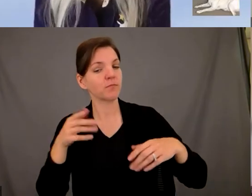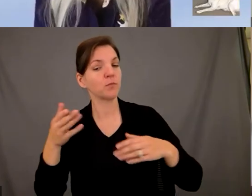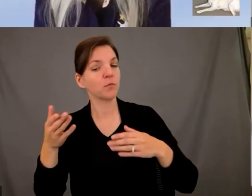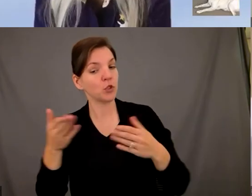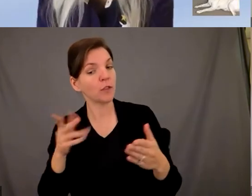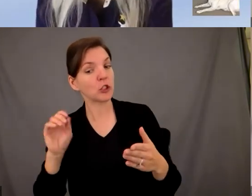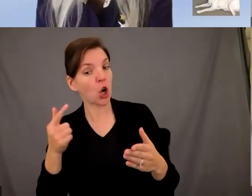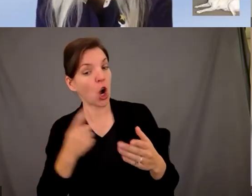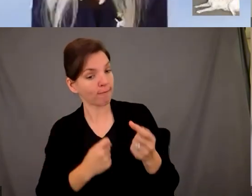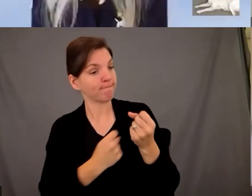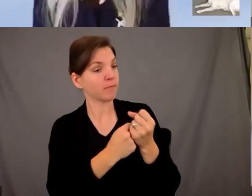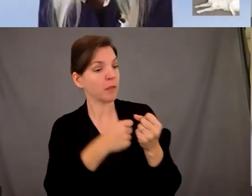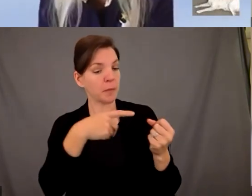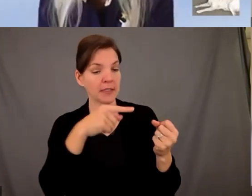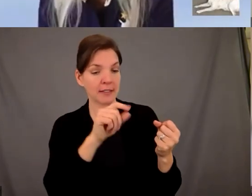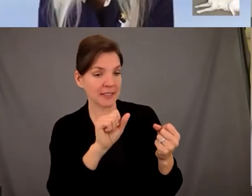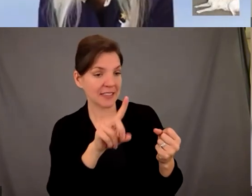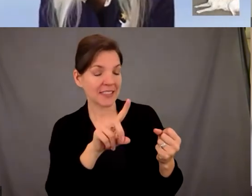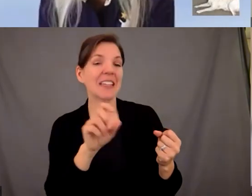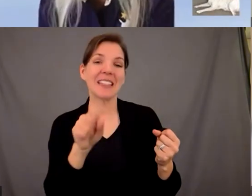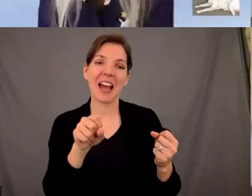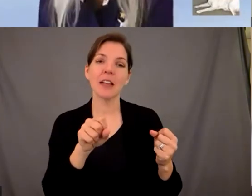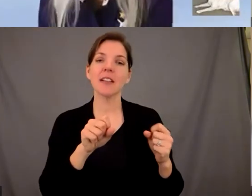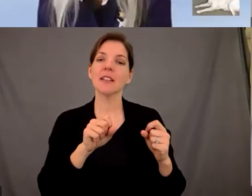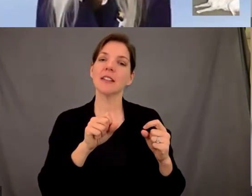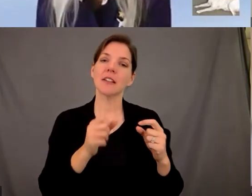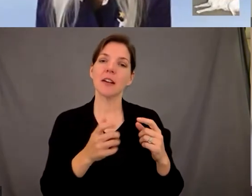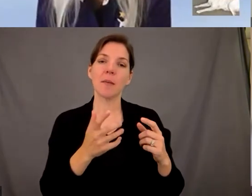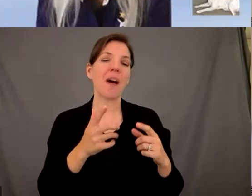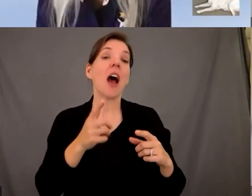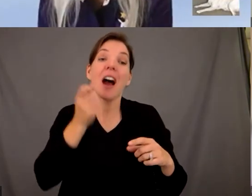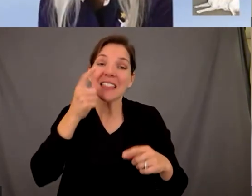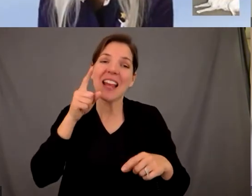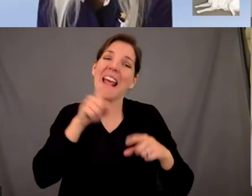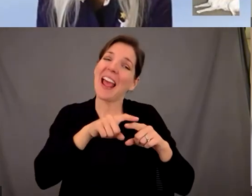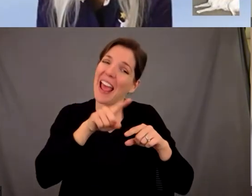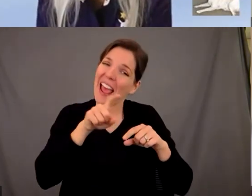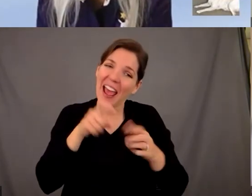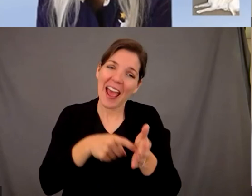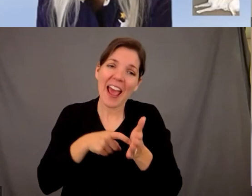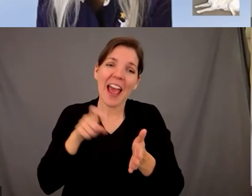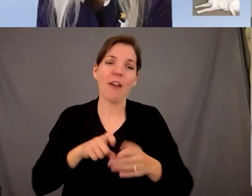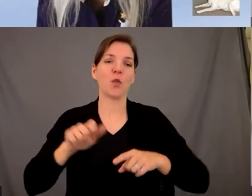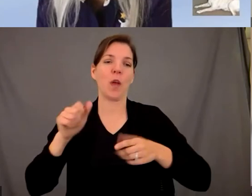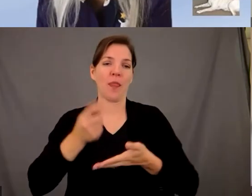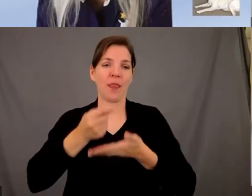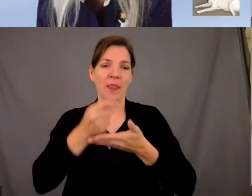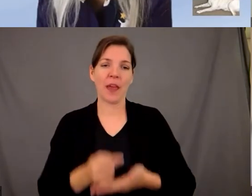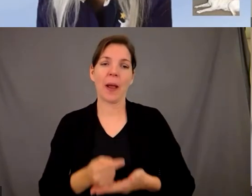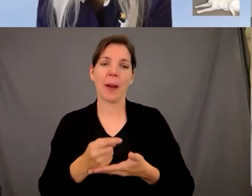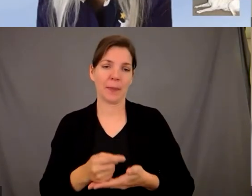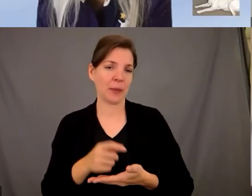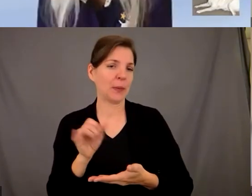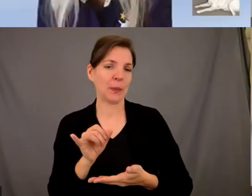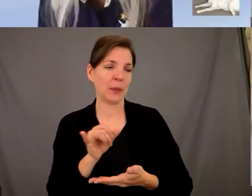ptsd one of the things that we always say is they only work in conjunction with therapy so we're not saying okay i'm suffer from